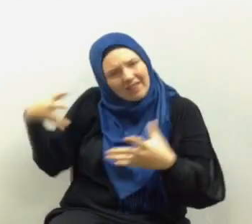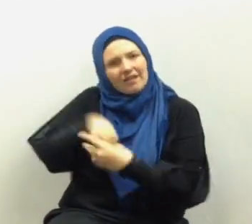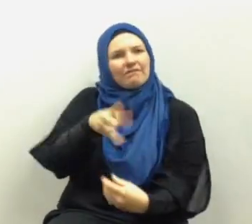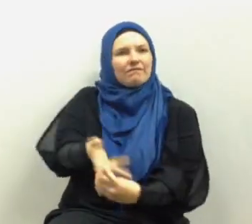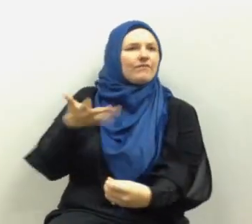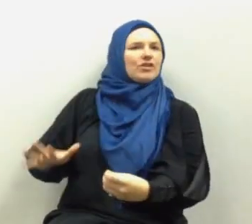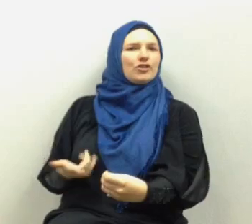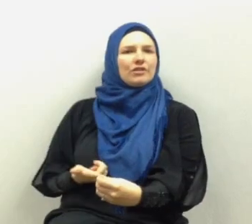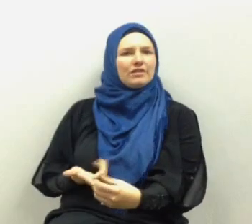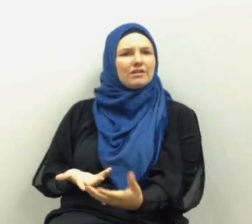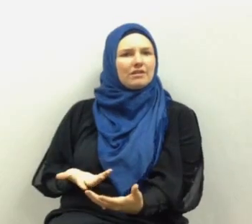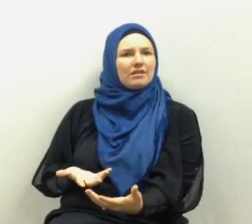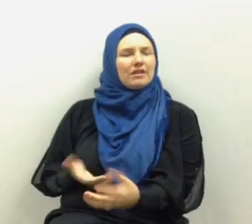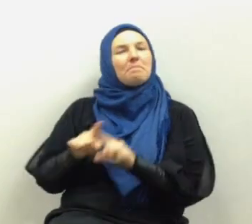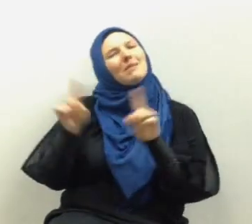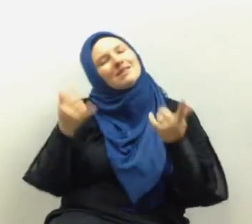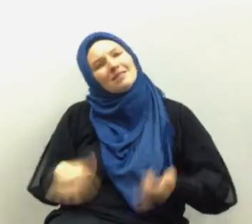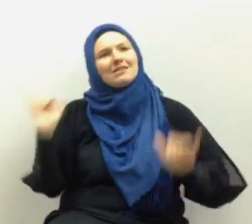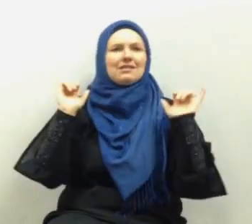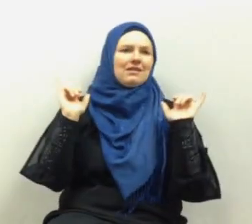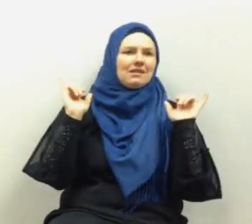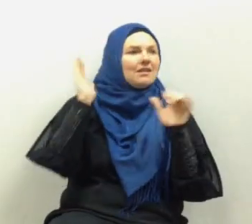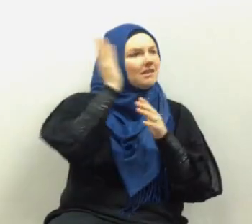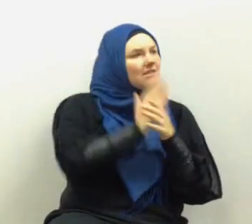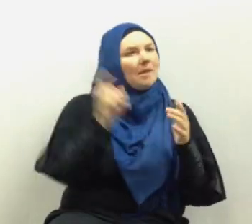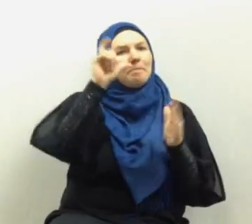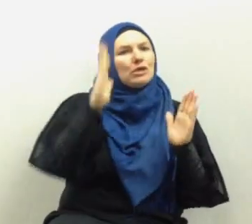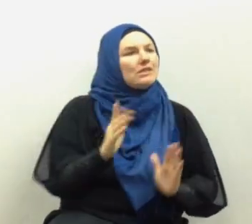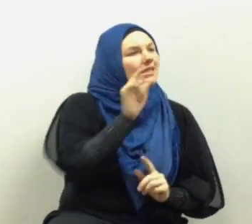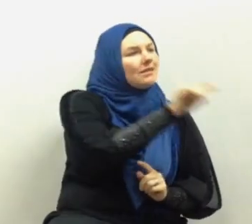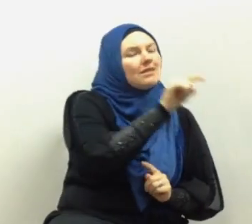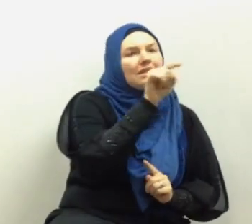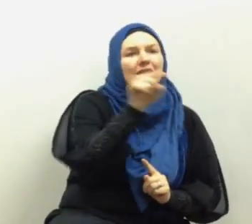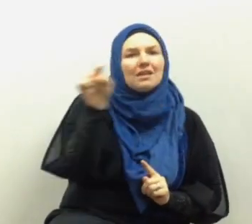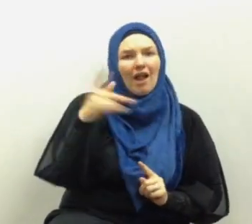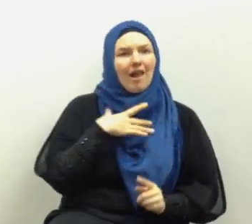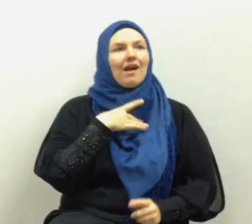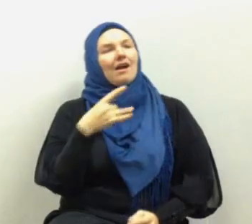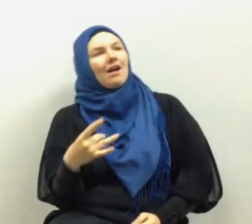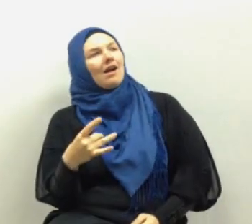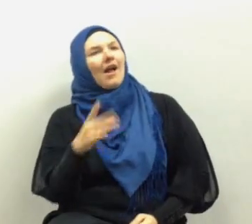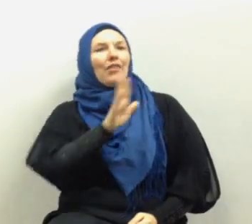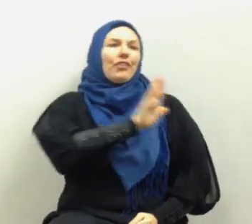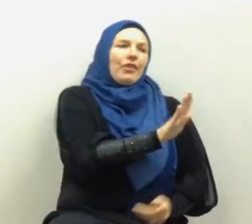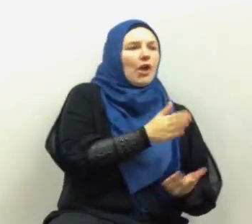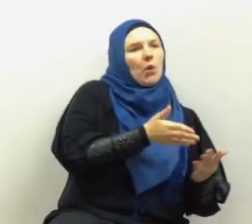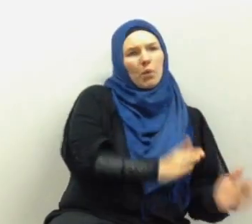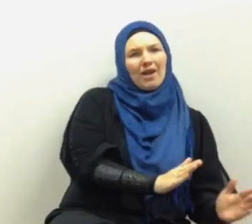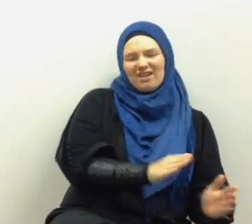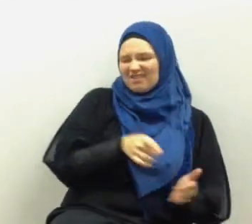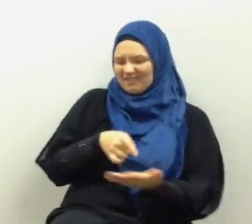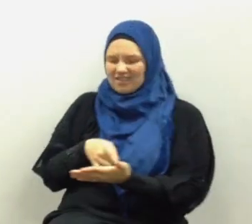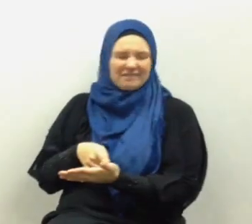it's finished but still some muslims like it their